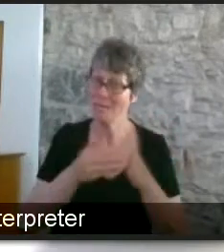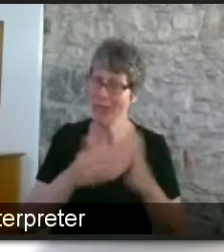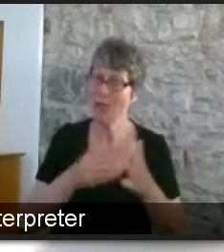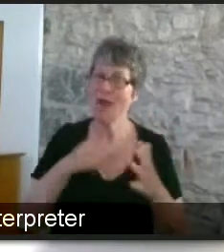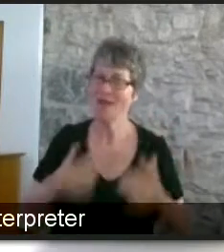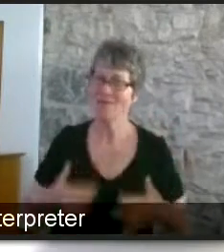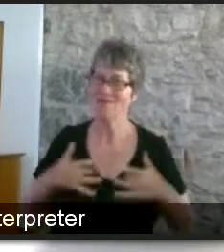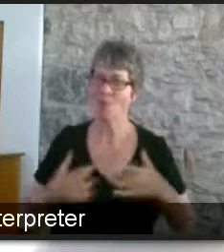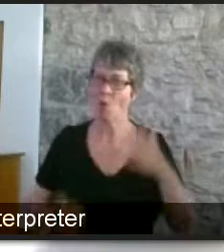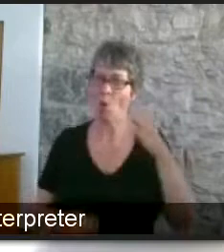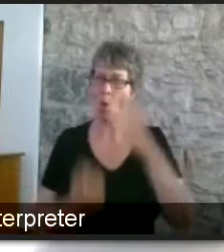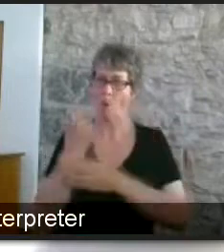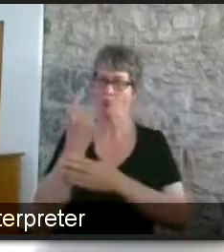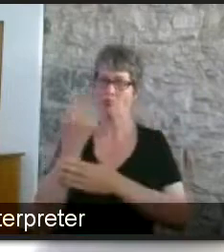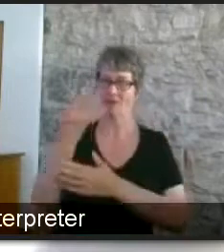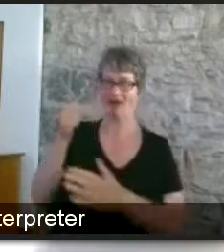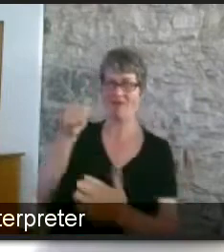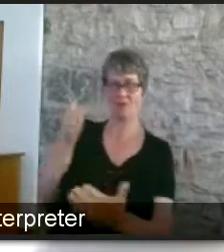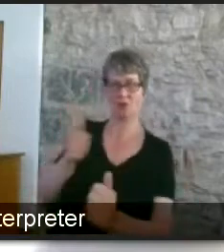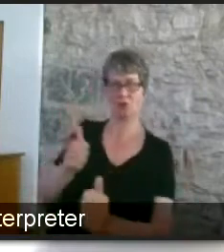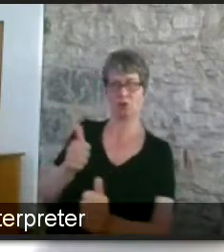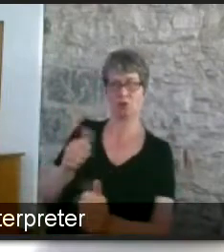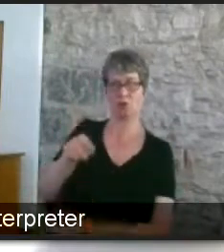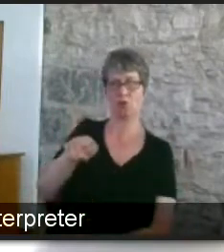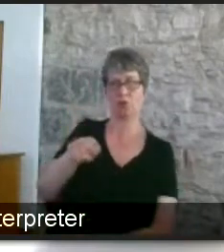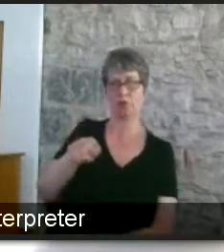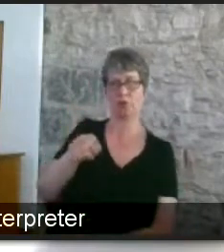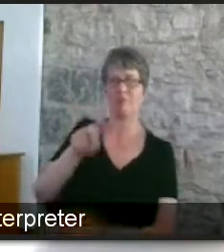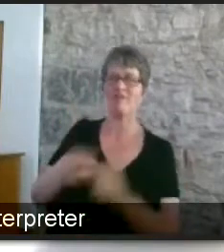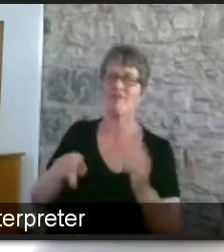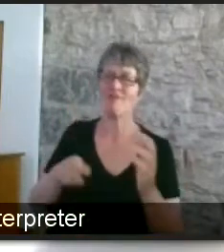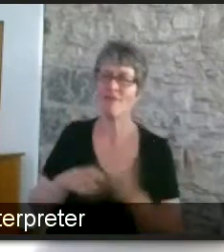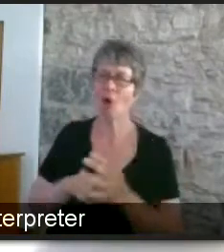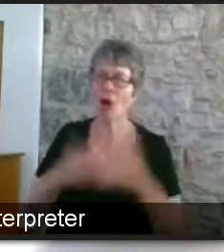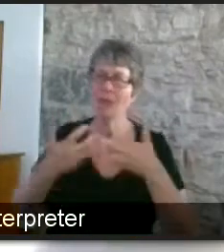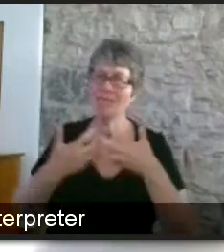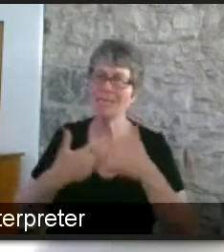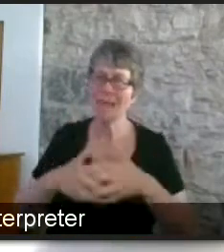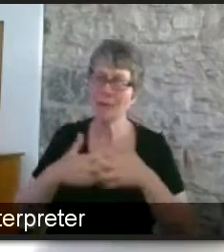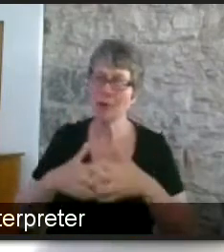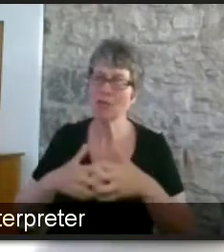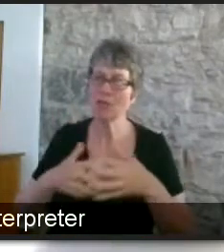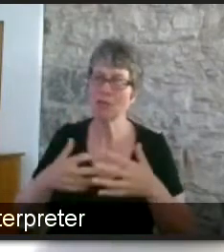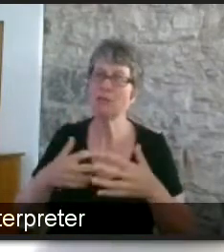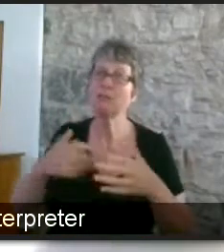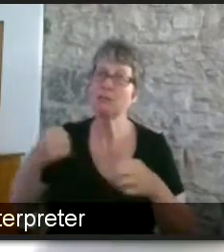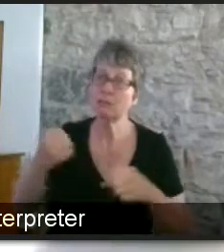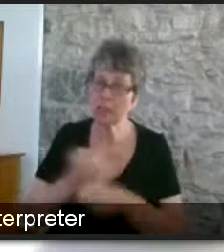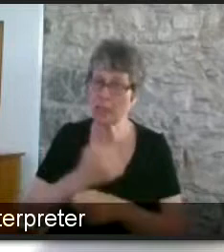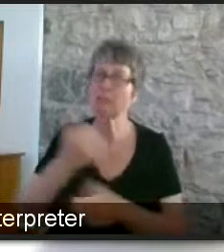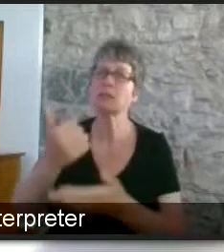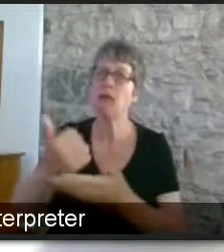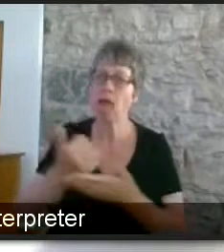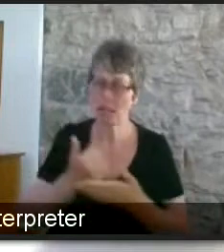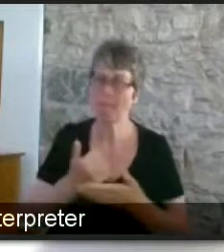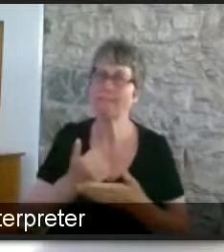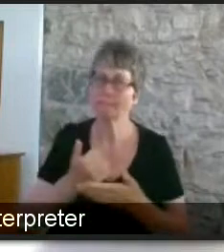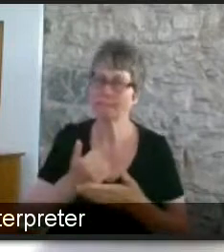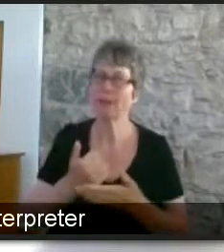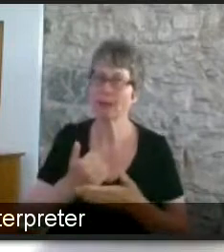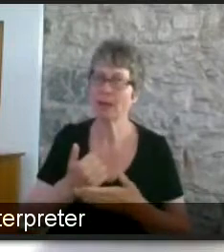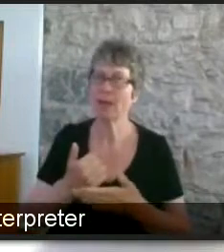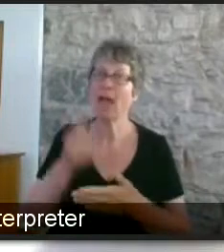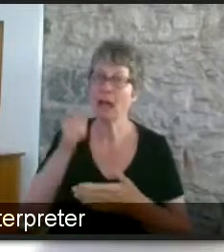and sap i might be the one to talk about that but it's this sort of technology does help um and at and helps to shift